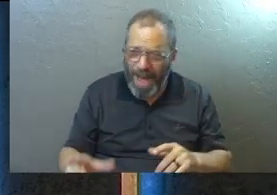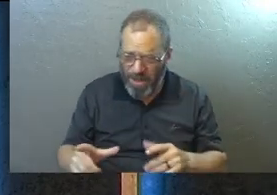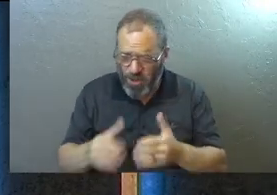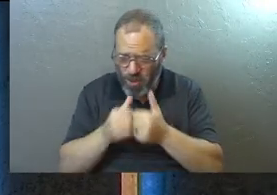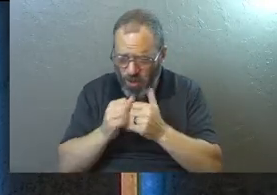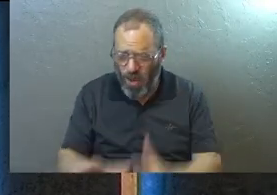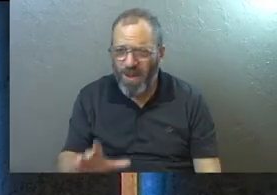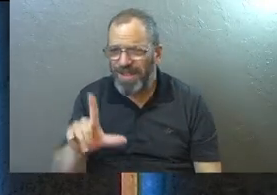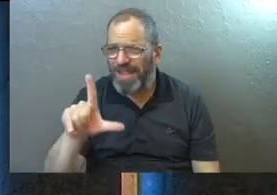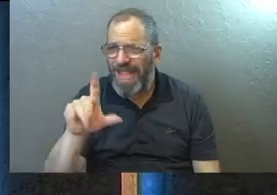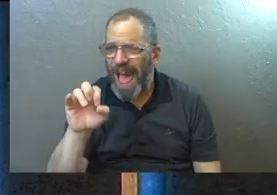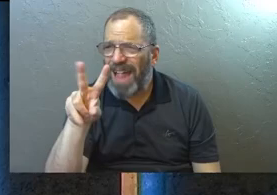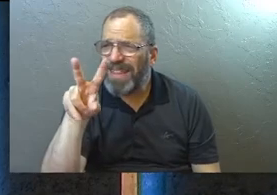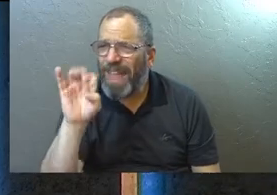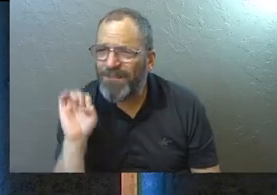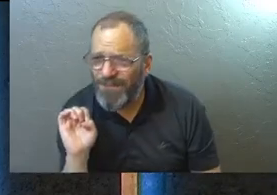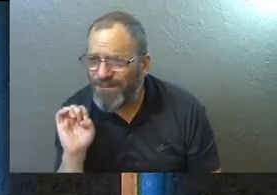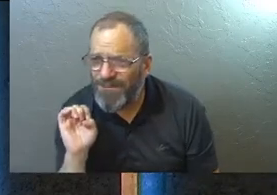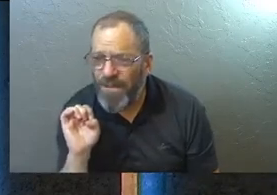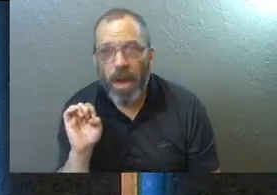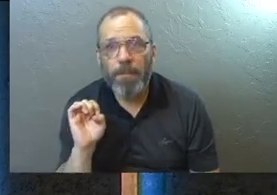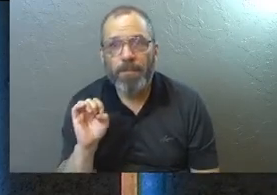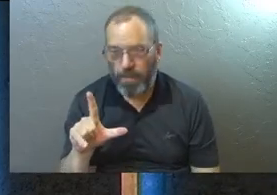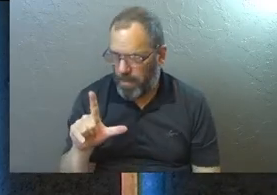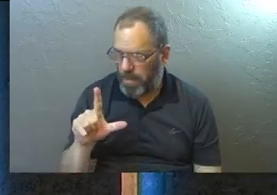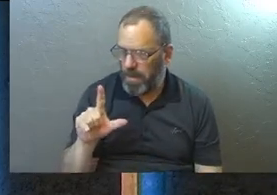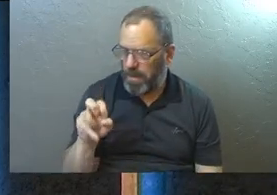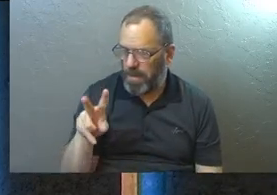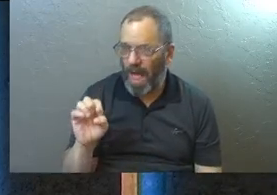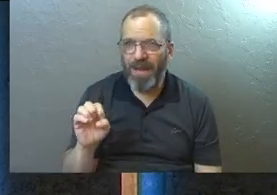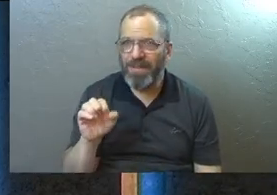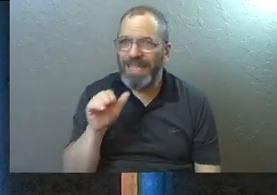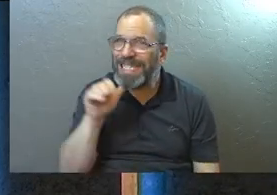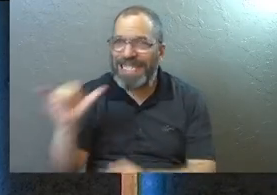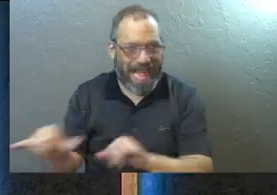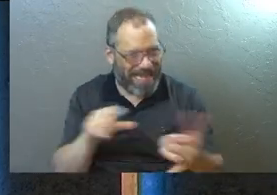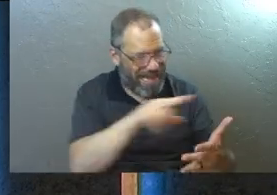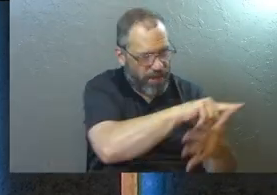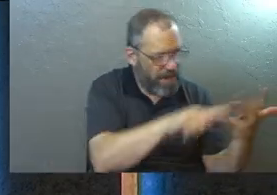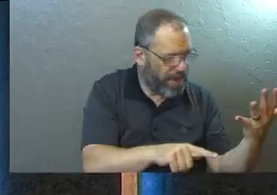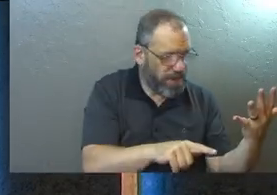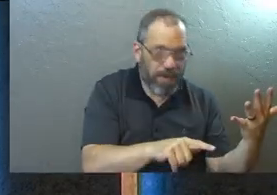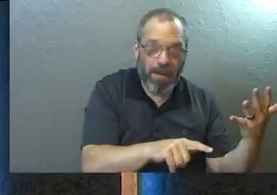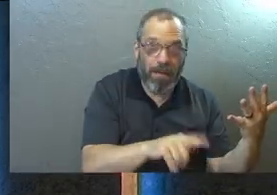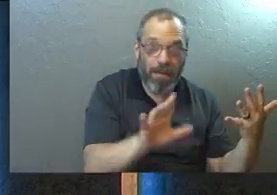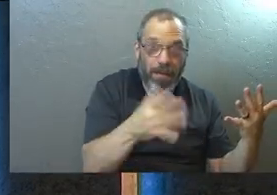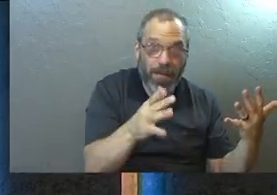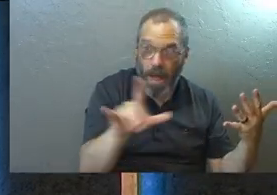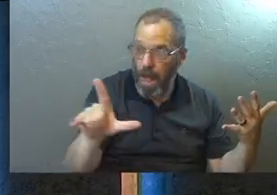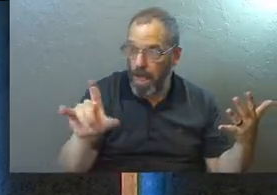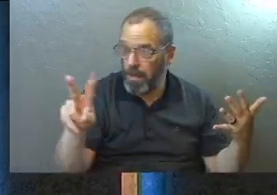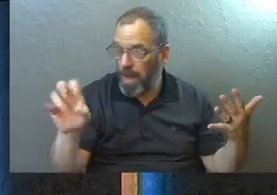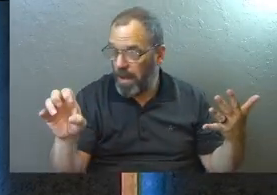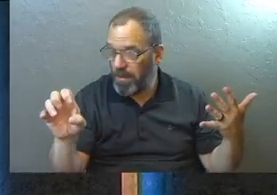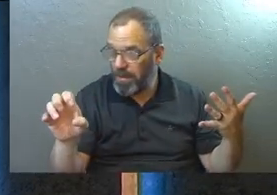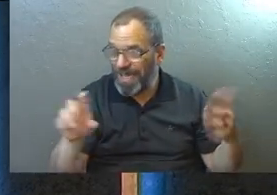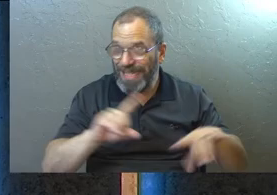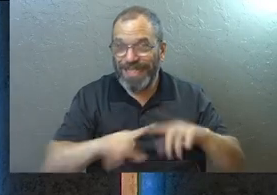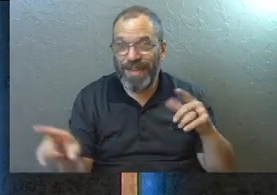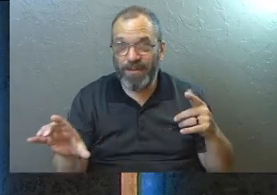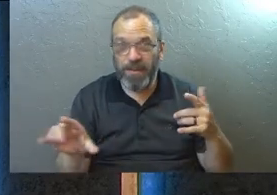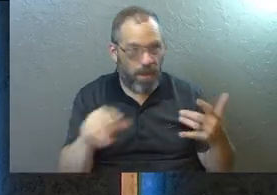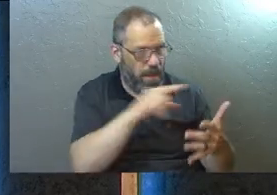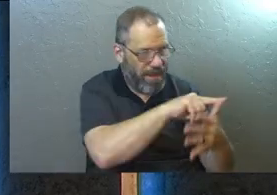lost love. So love is not the same as these things. Don't miss that. Love's this